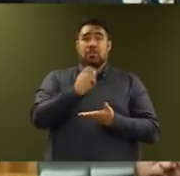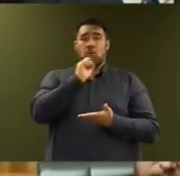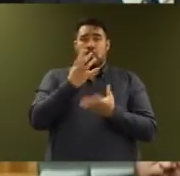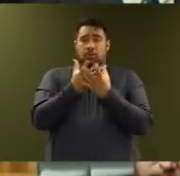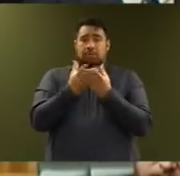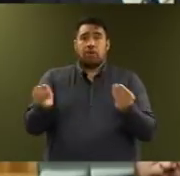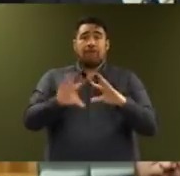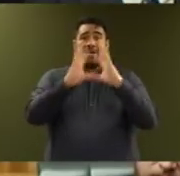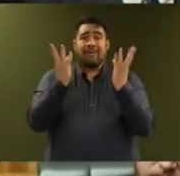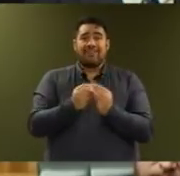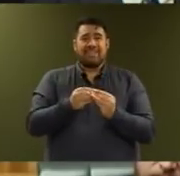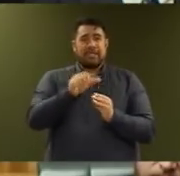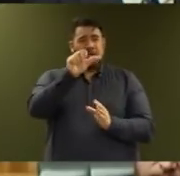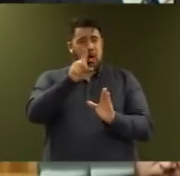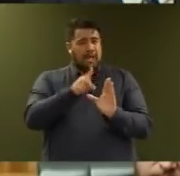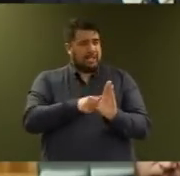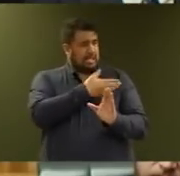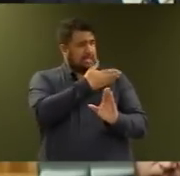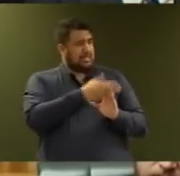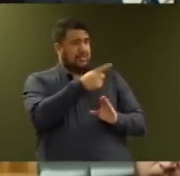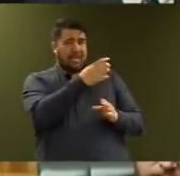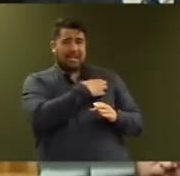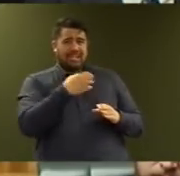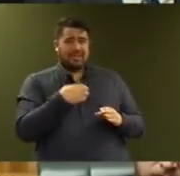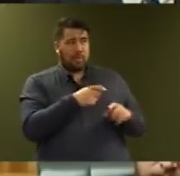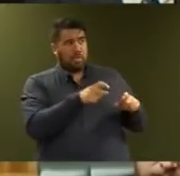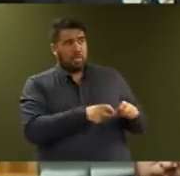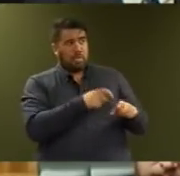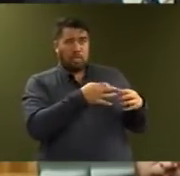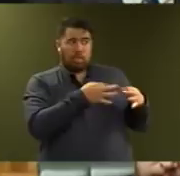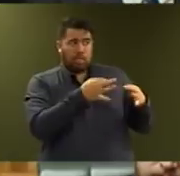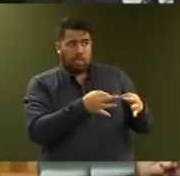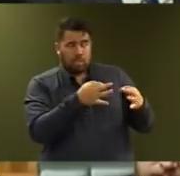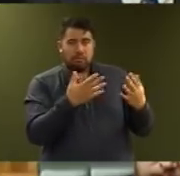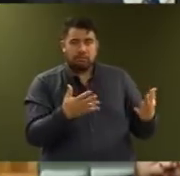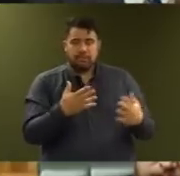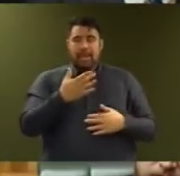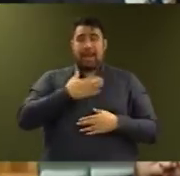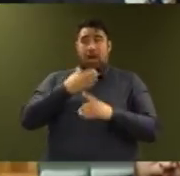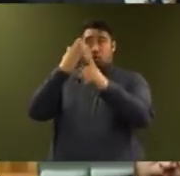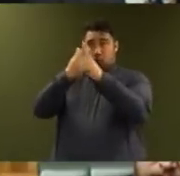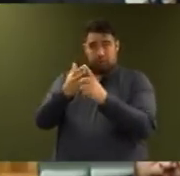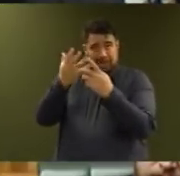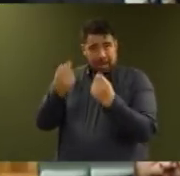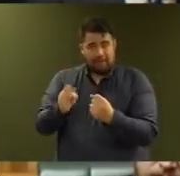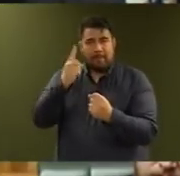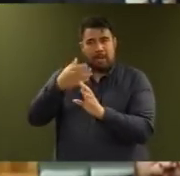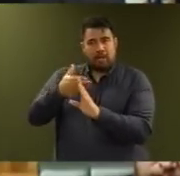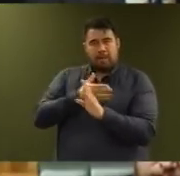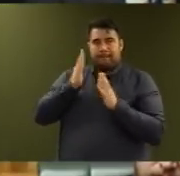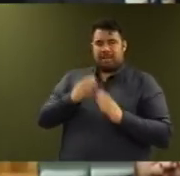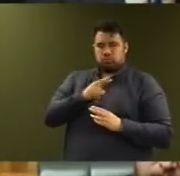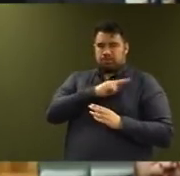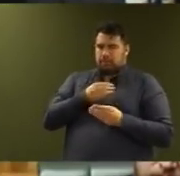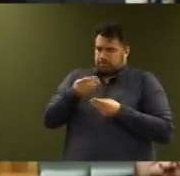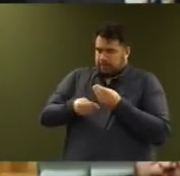nine years of complacency and neglect. We have to balance our ambitious goals with our responsibility for fiscal